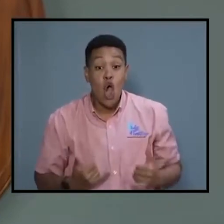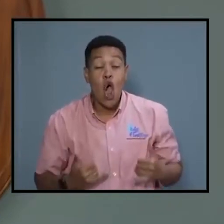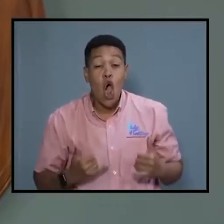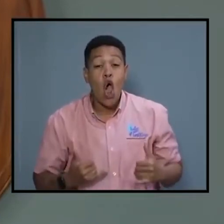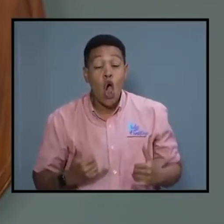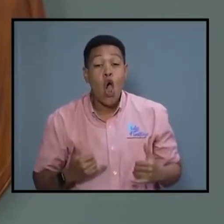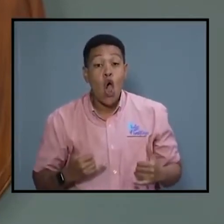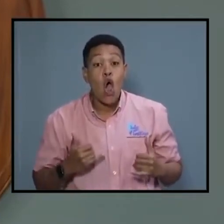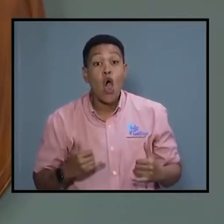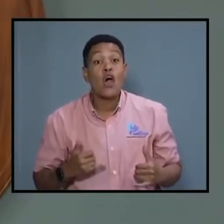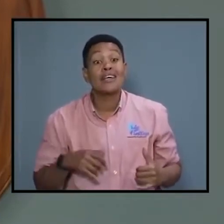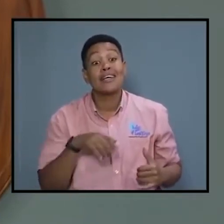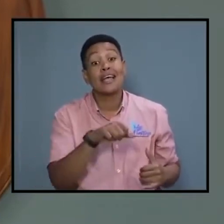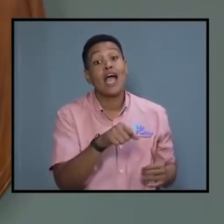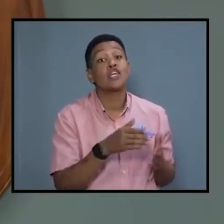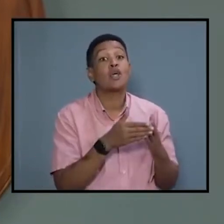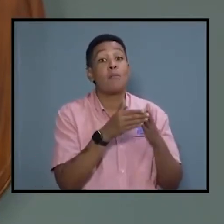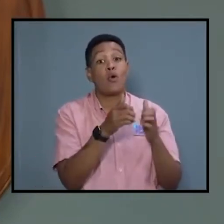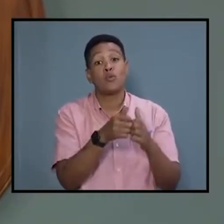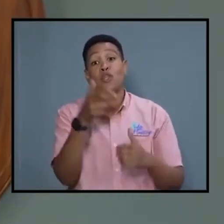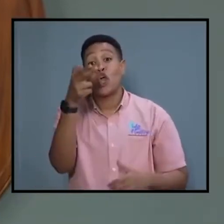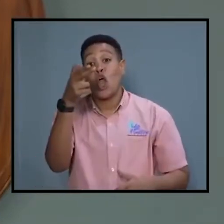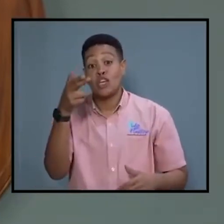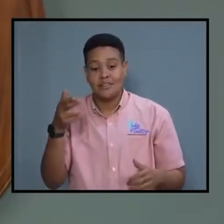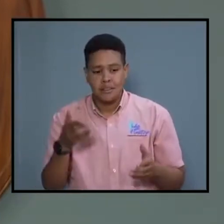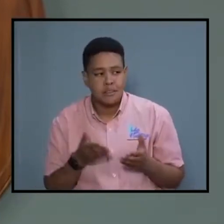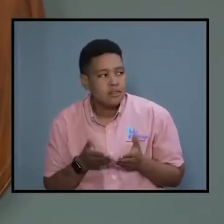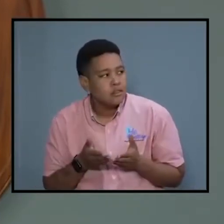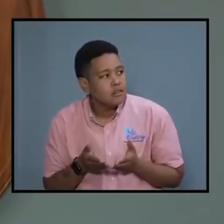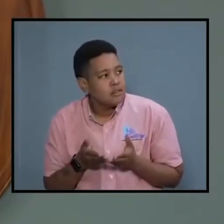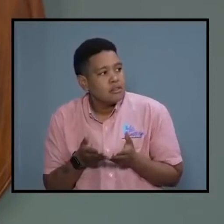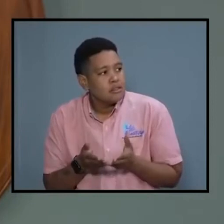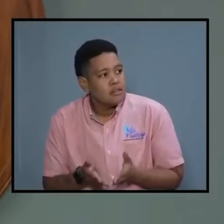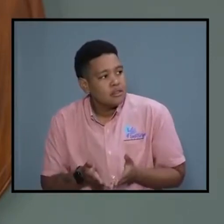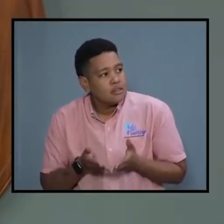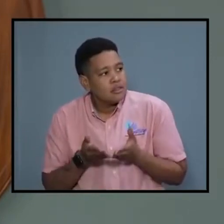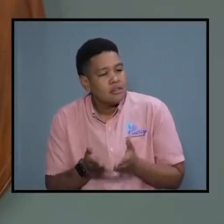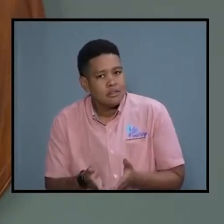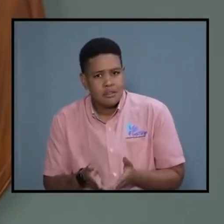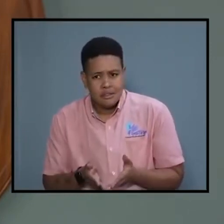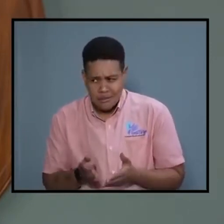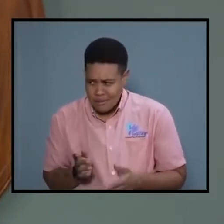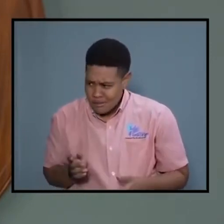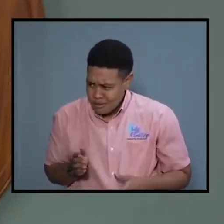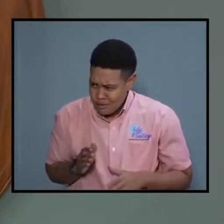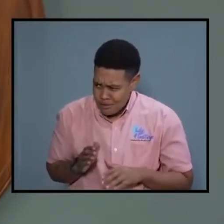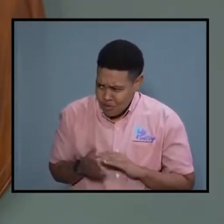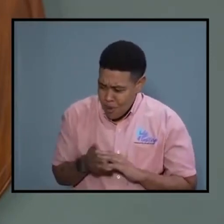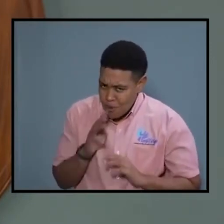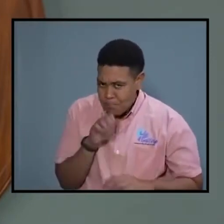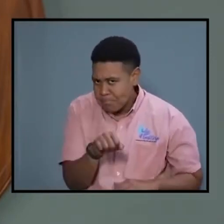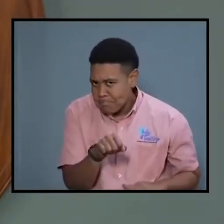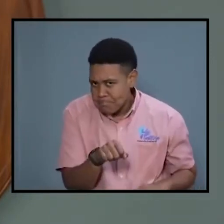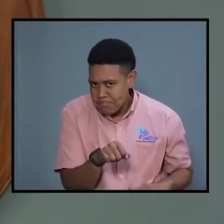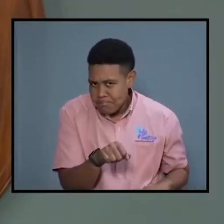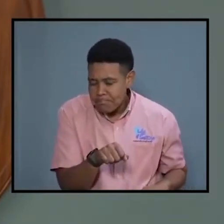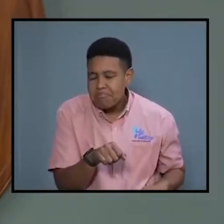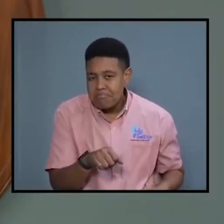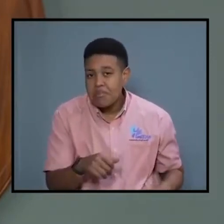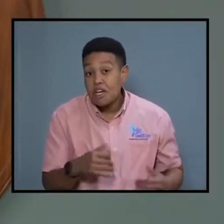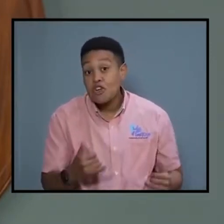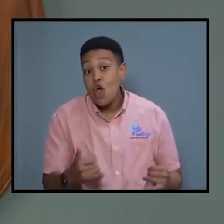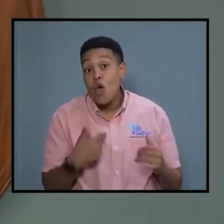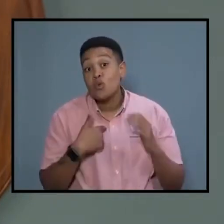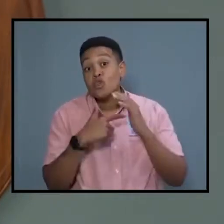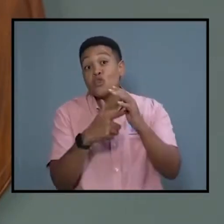boats with guns coming in from other jurisdictions, and we have demonstrated the capability